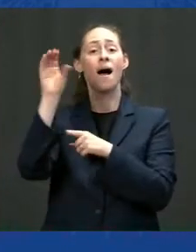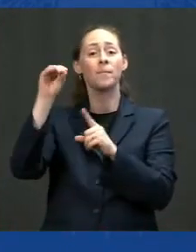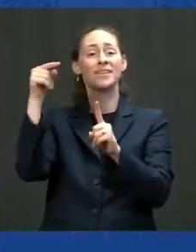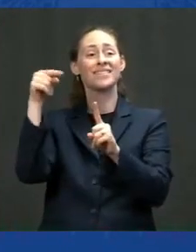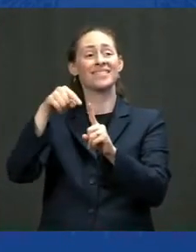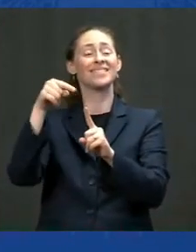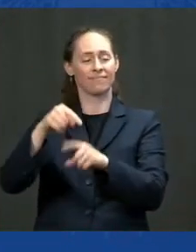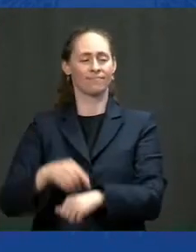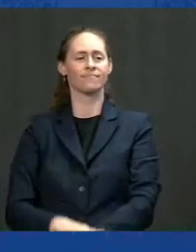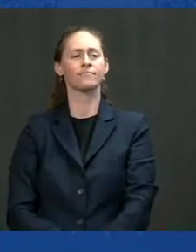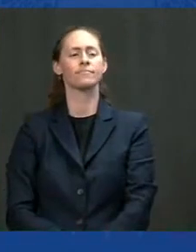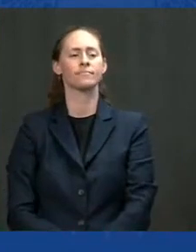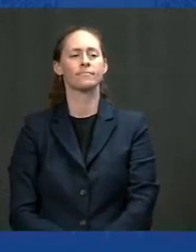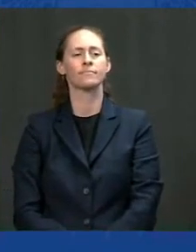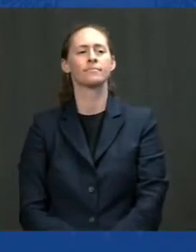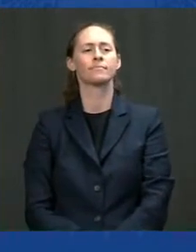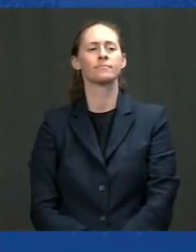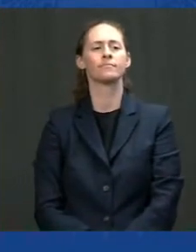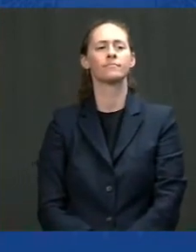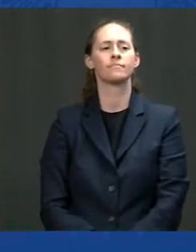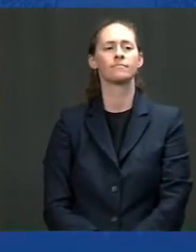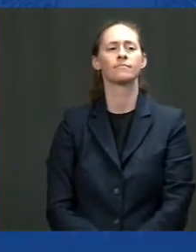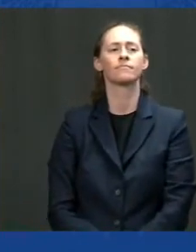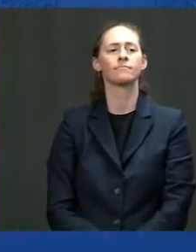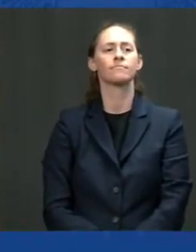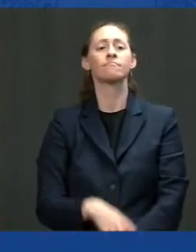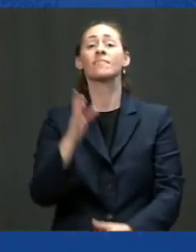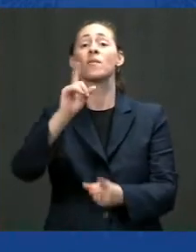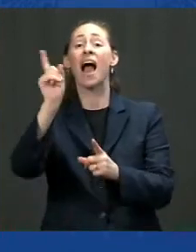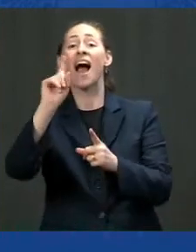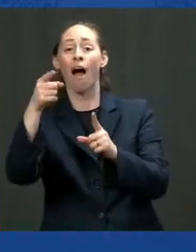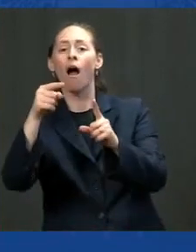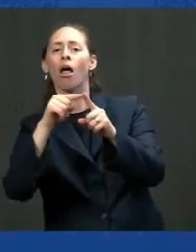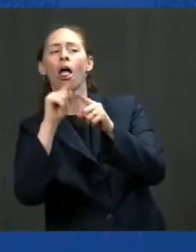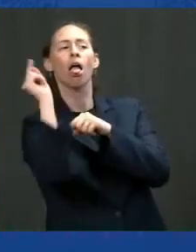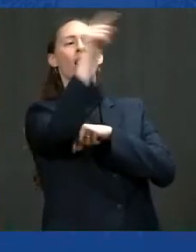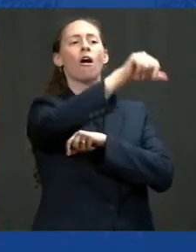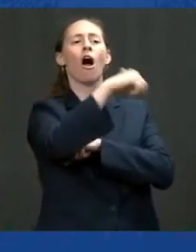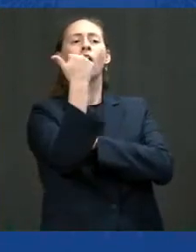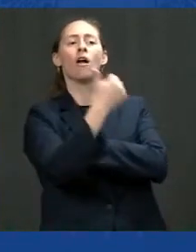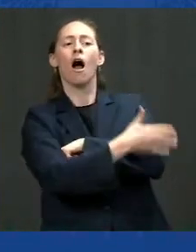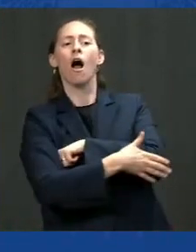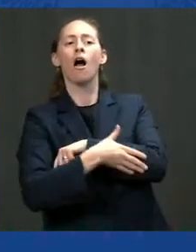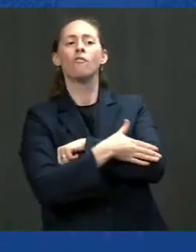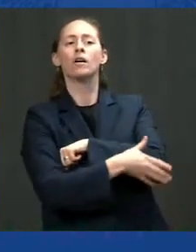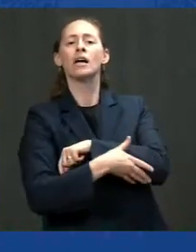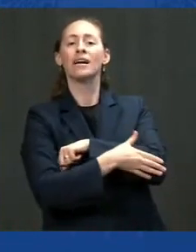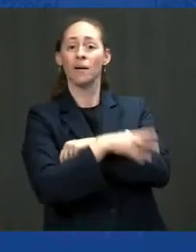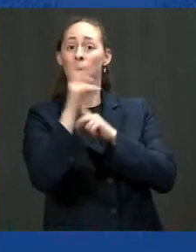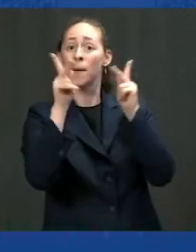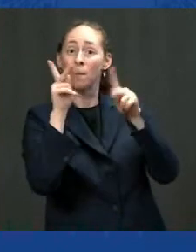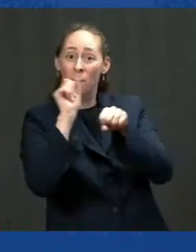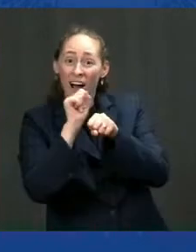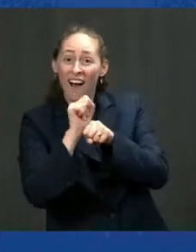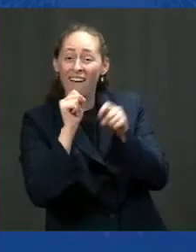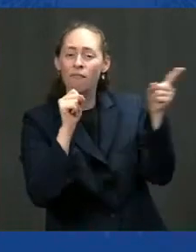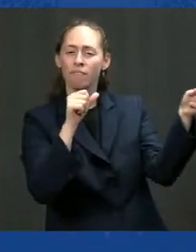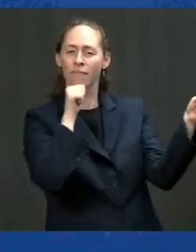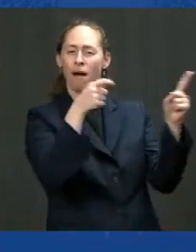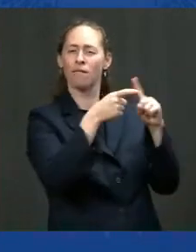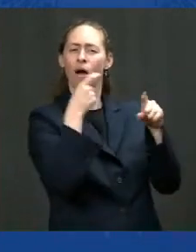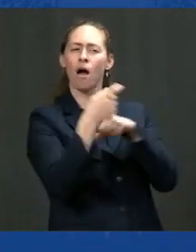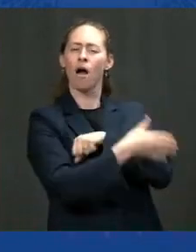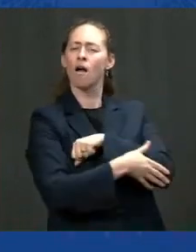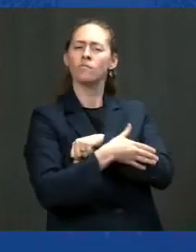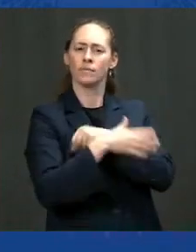going to have a subsidiary overseas where non-American Americans don't work, where it's much cheaper, they